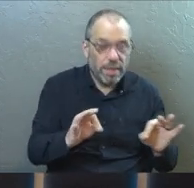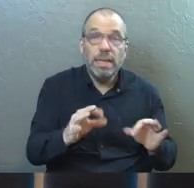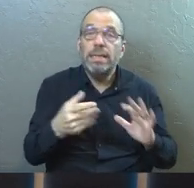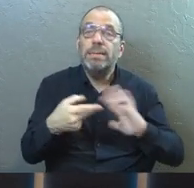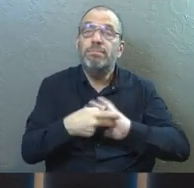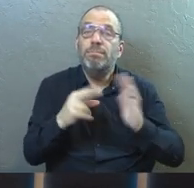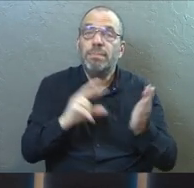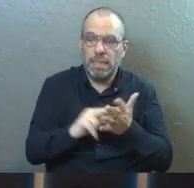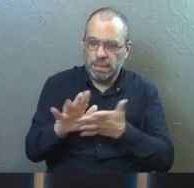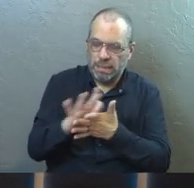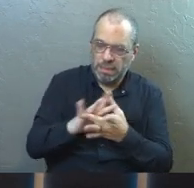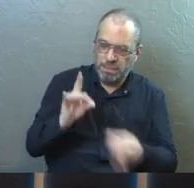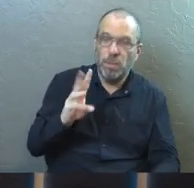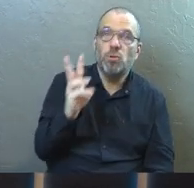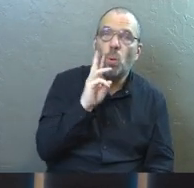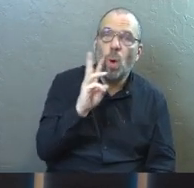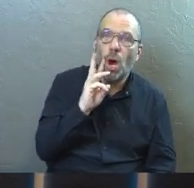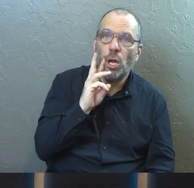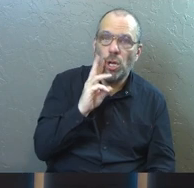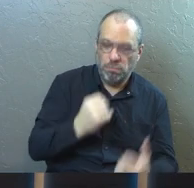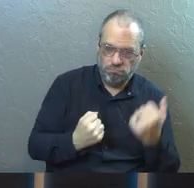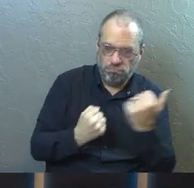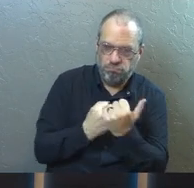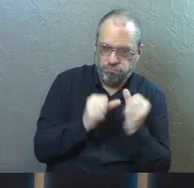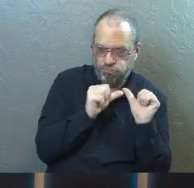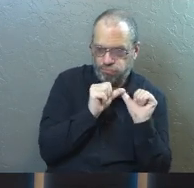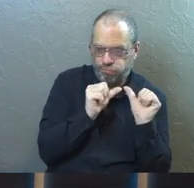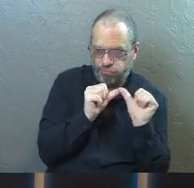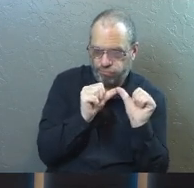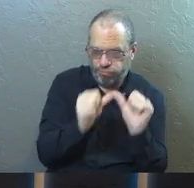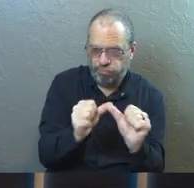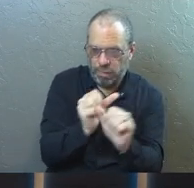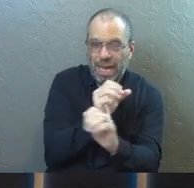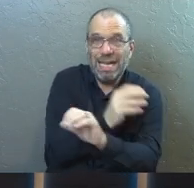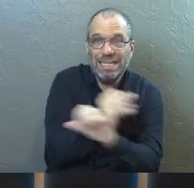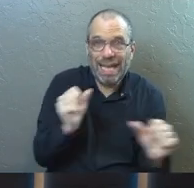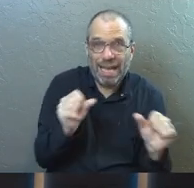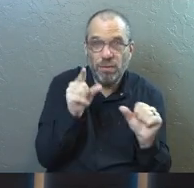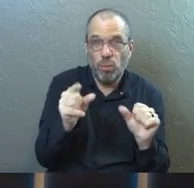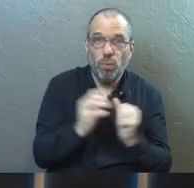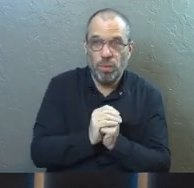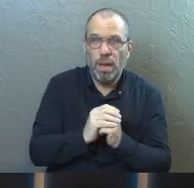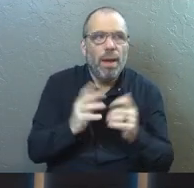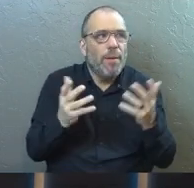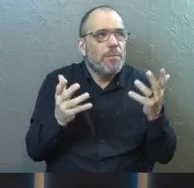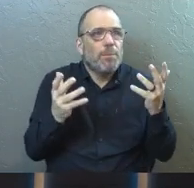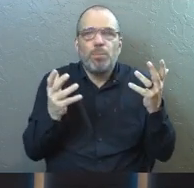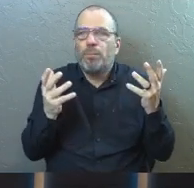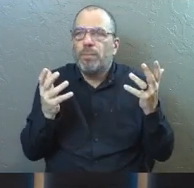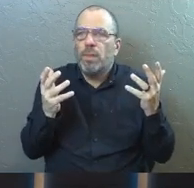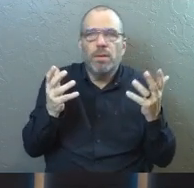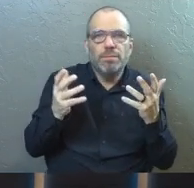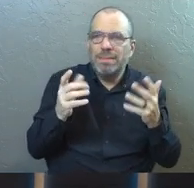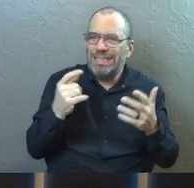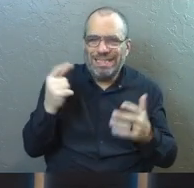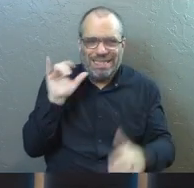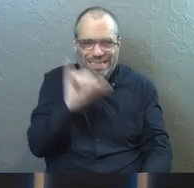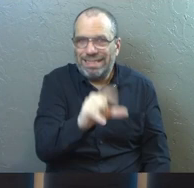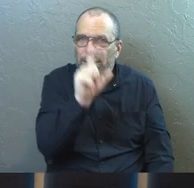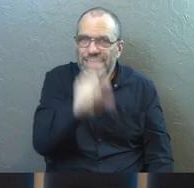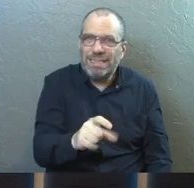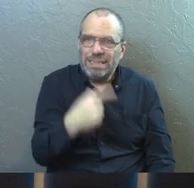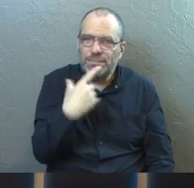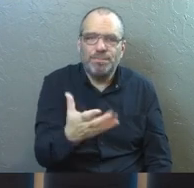And he's talking about the spiritual water that can sustain you, that can save you. Like the thing that we need.